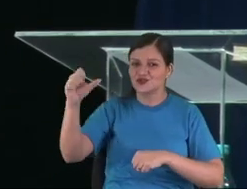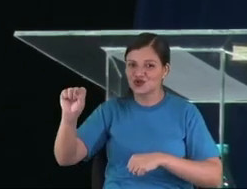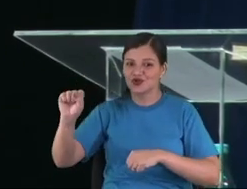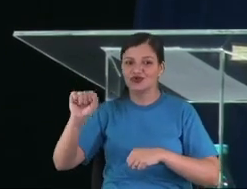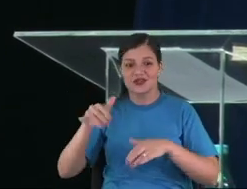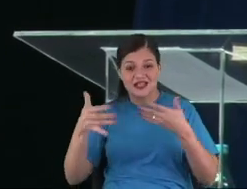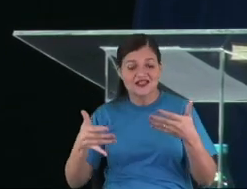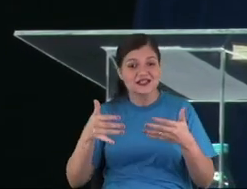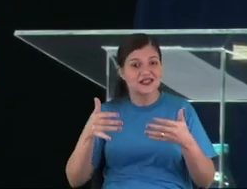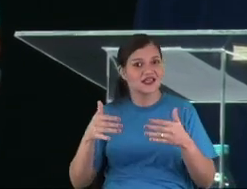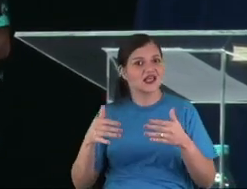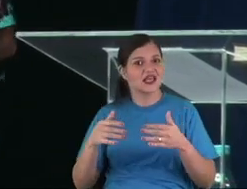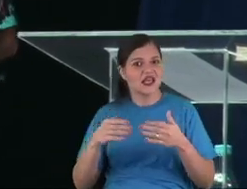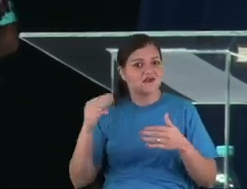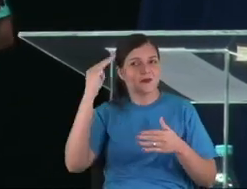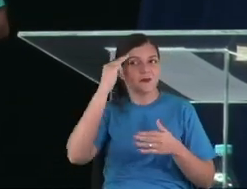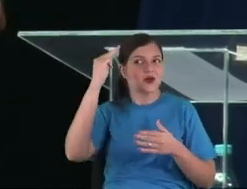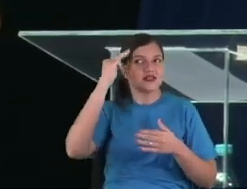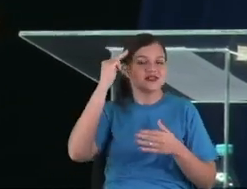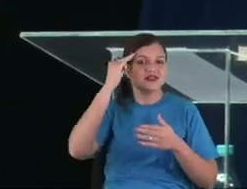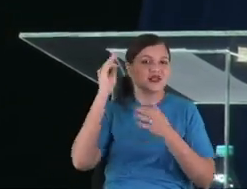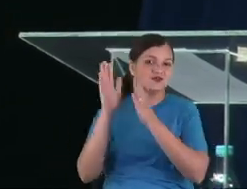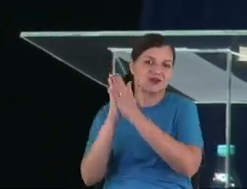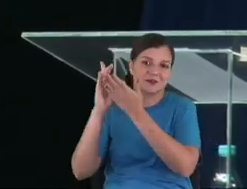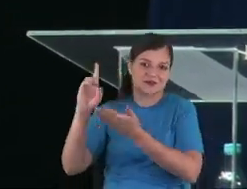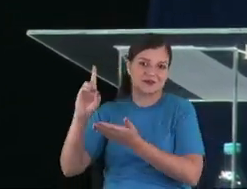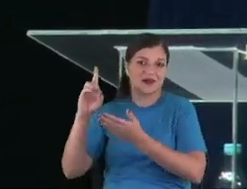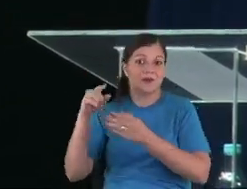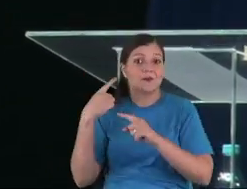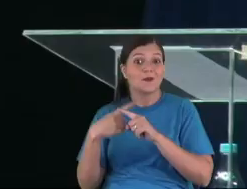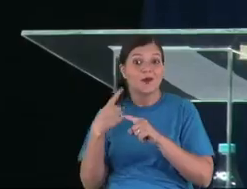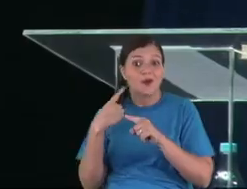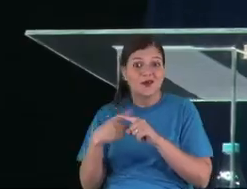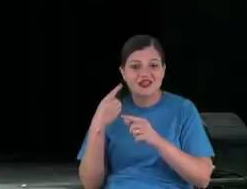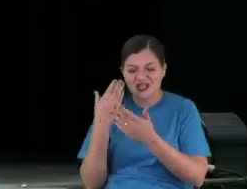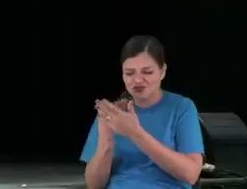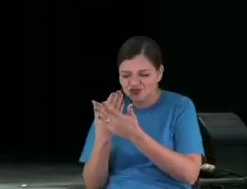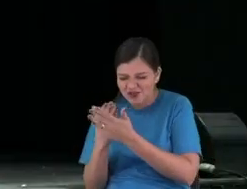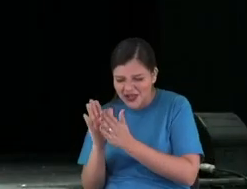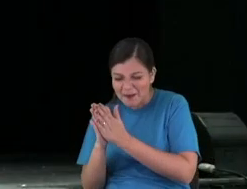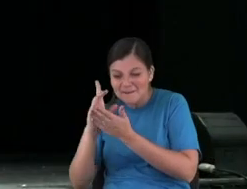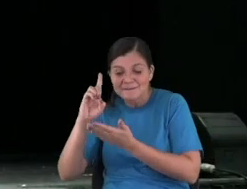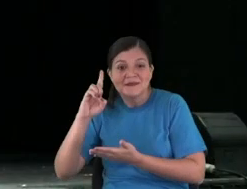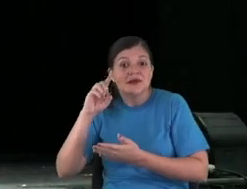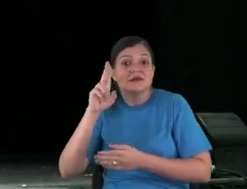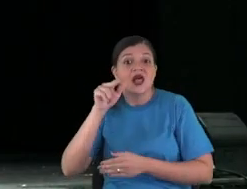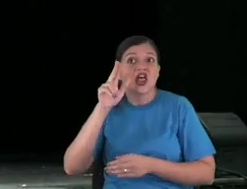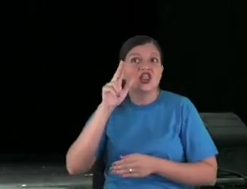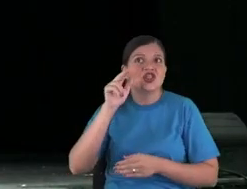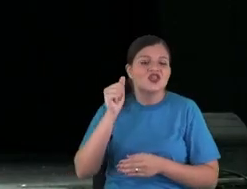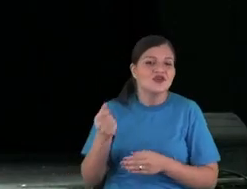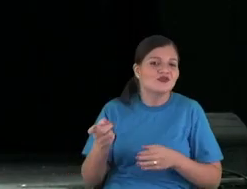And in that way, he put the word of God in our lives.